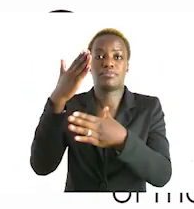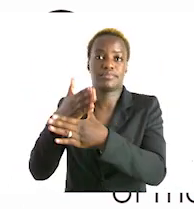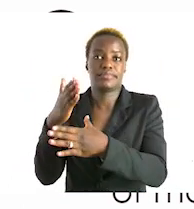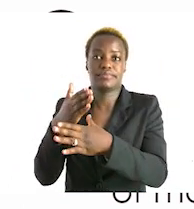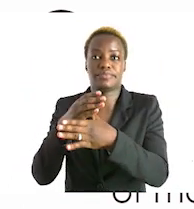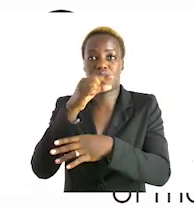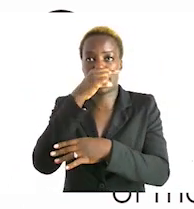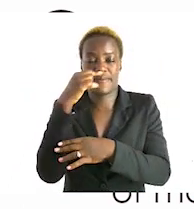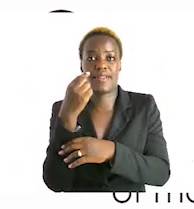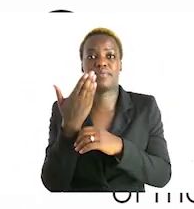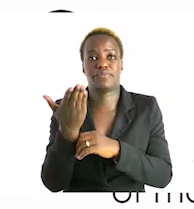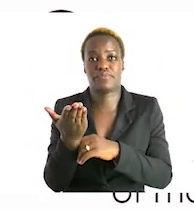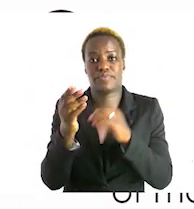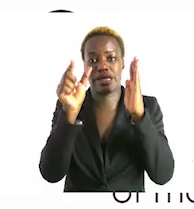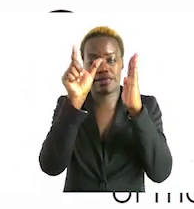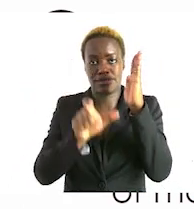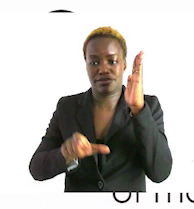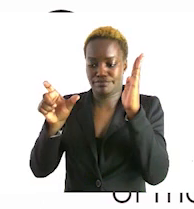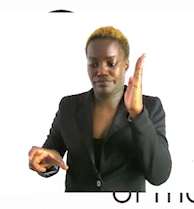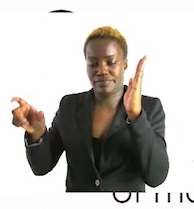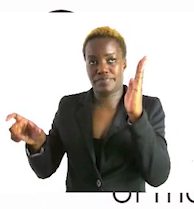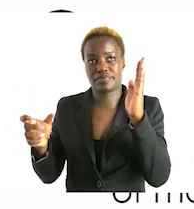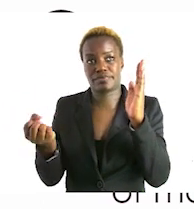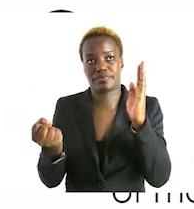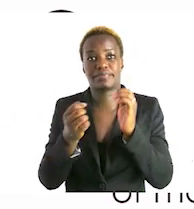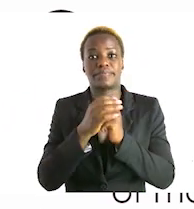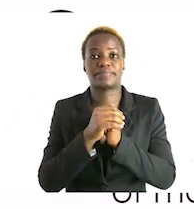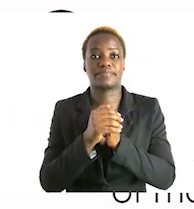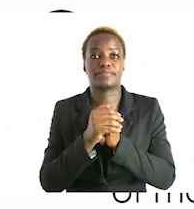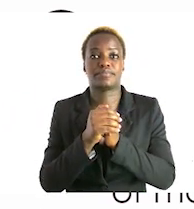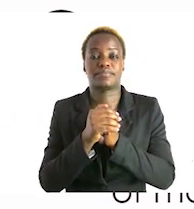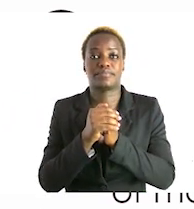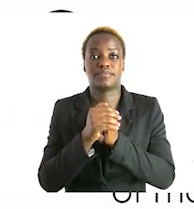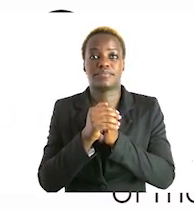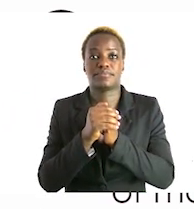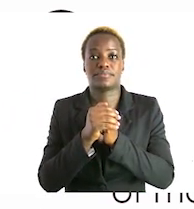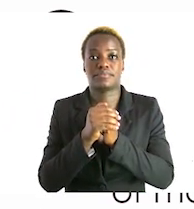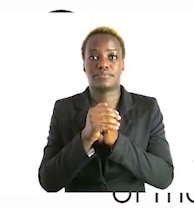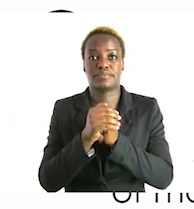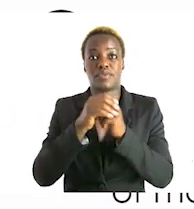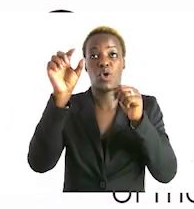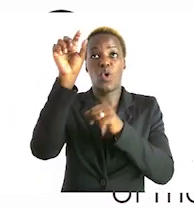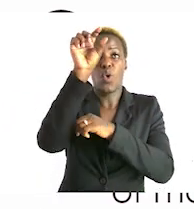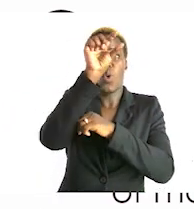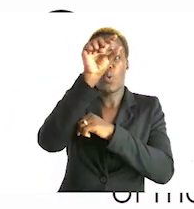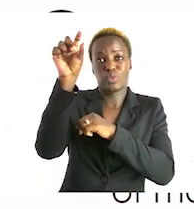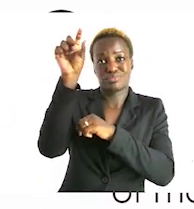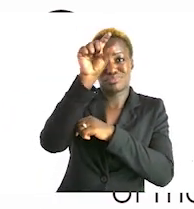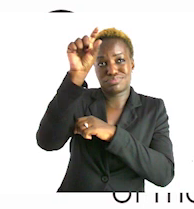the name given to this graph we have the graph or the name sorry on top of each